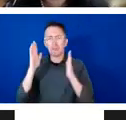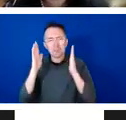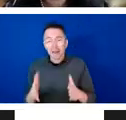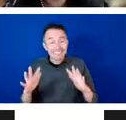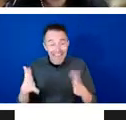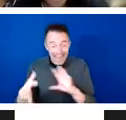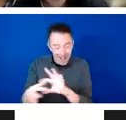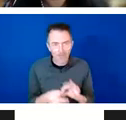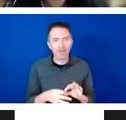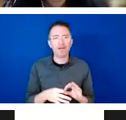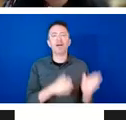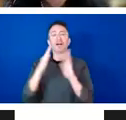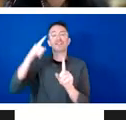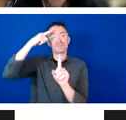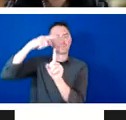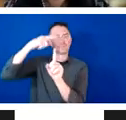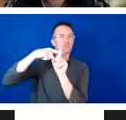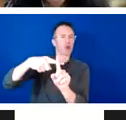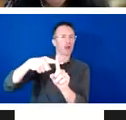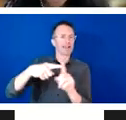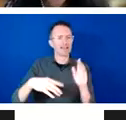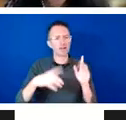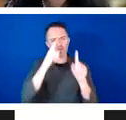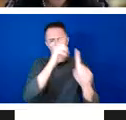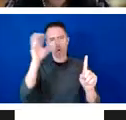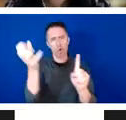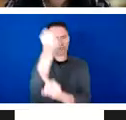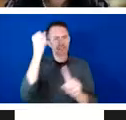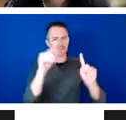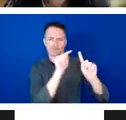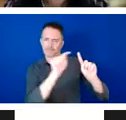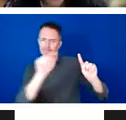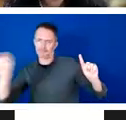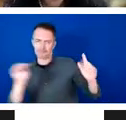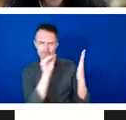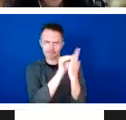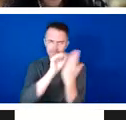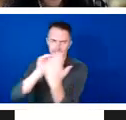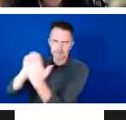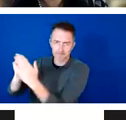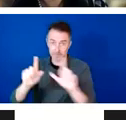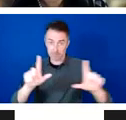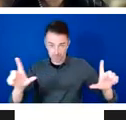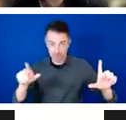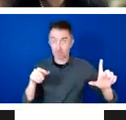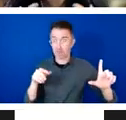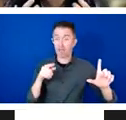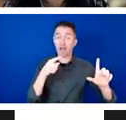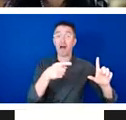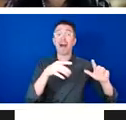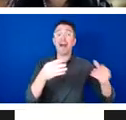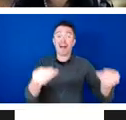I think really the bottom line is unless we come together in a coordinated fashion unless we really